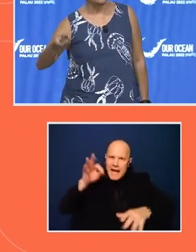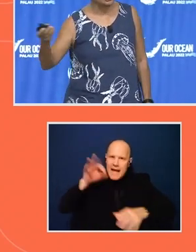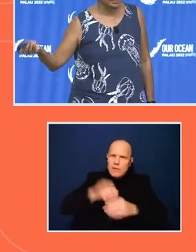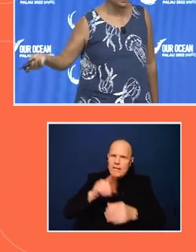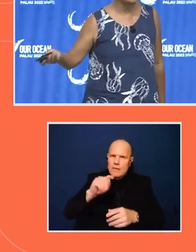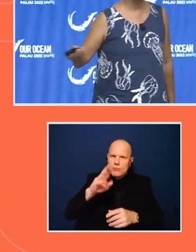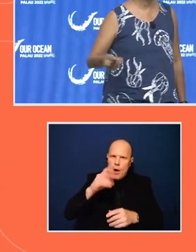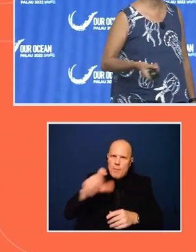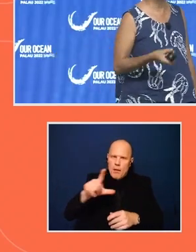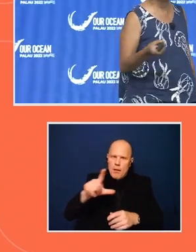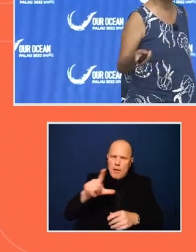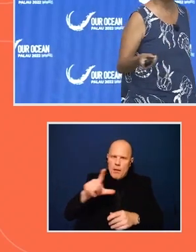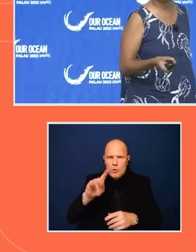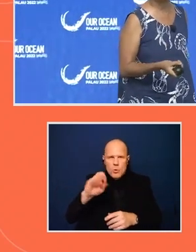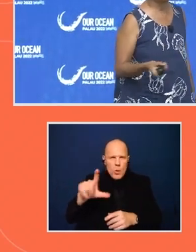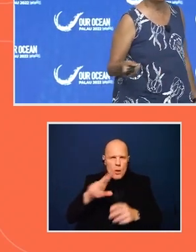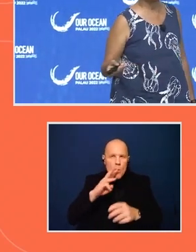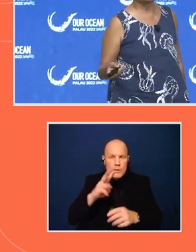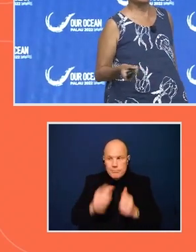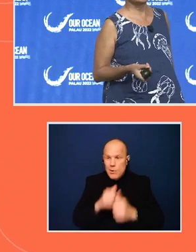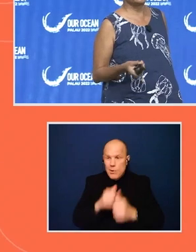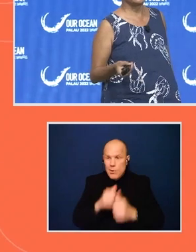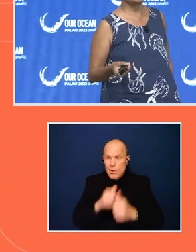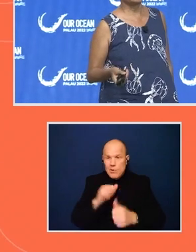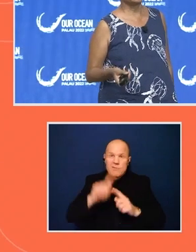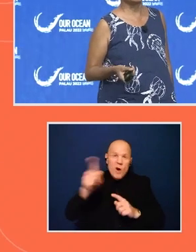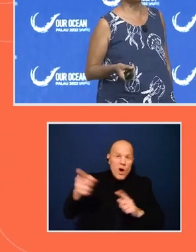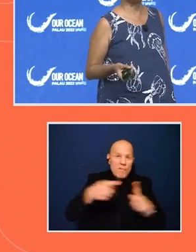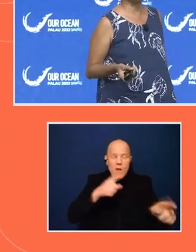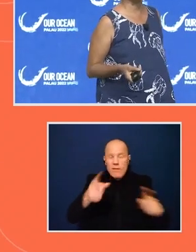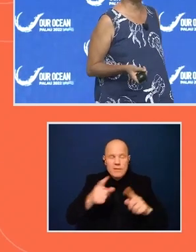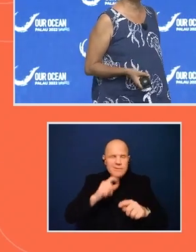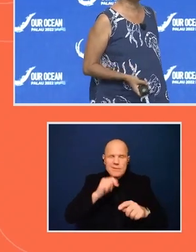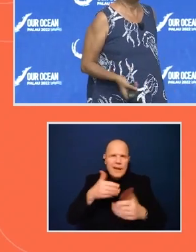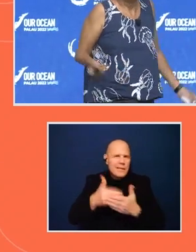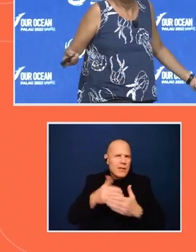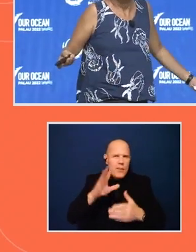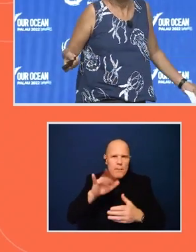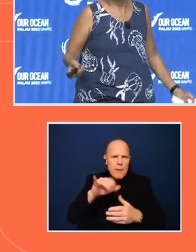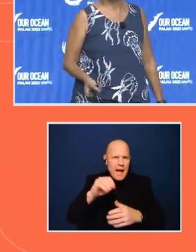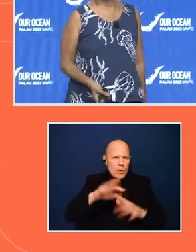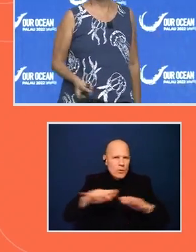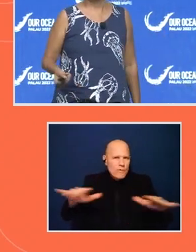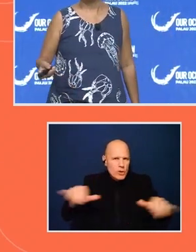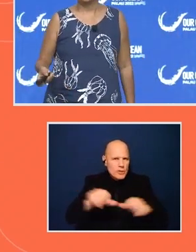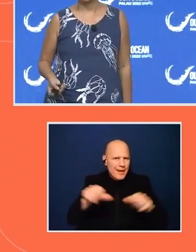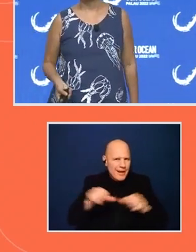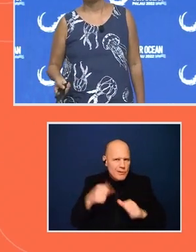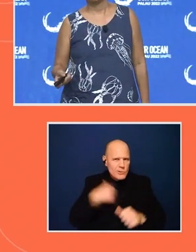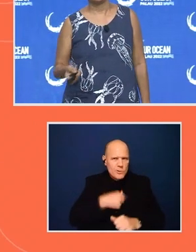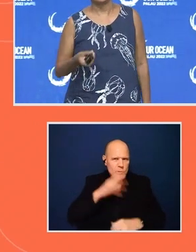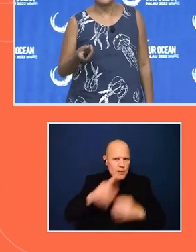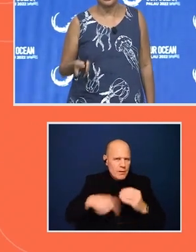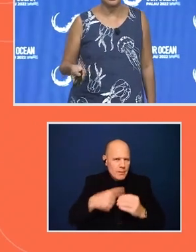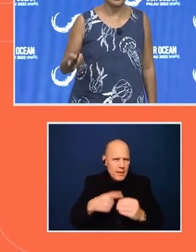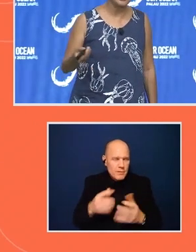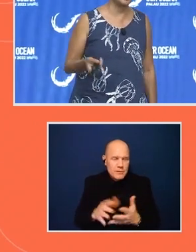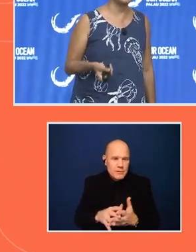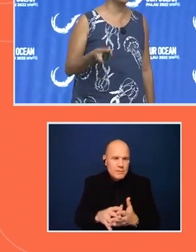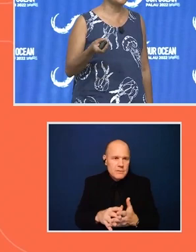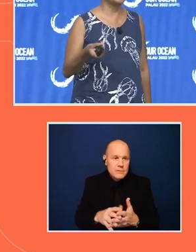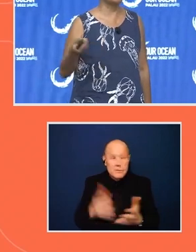the others are outside, far from the biodiversity-rich areas that we're talking about. It's really because it's